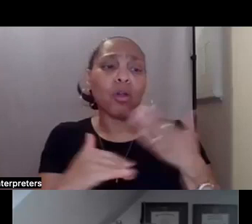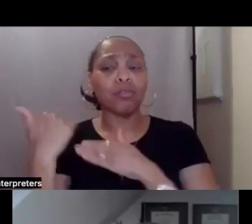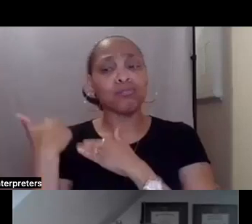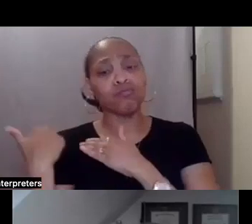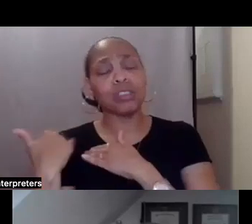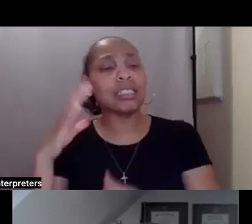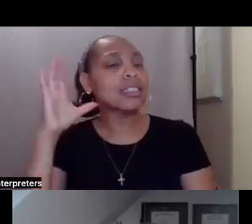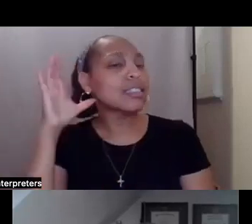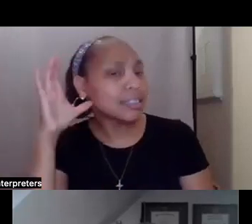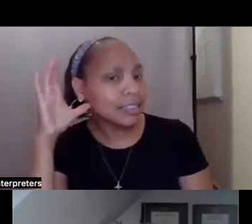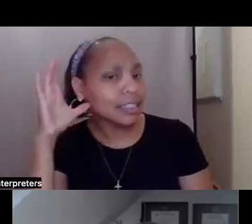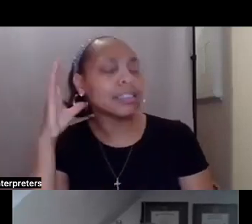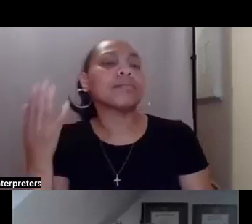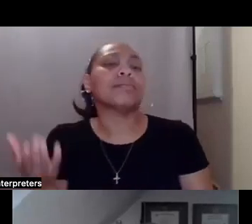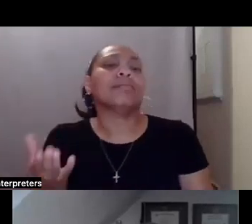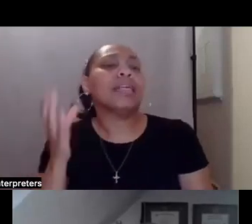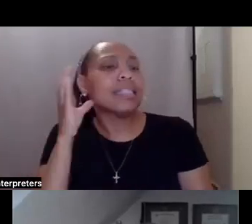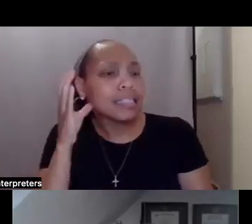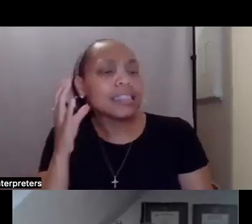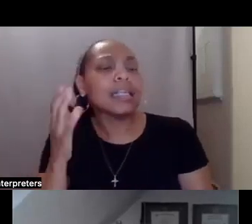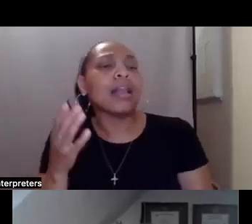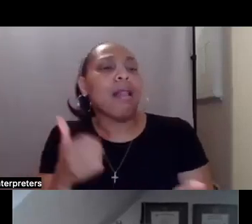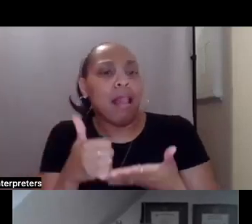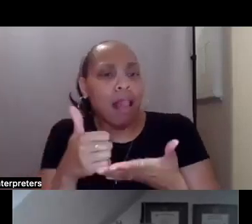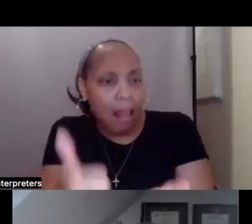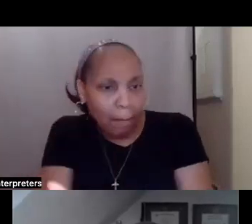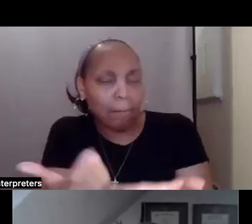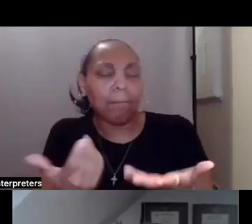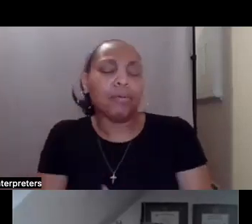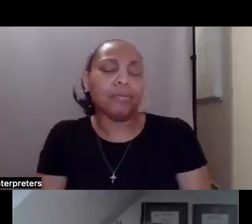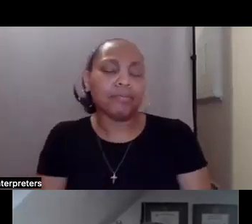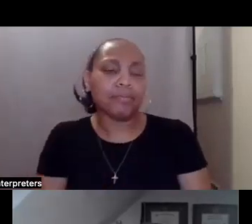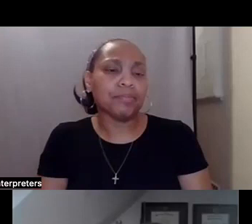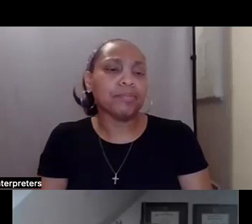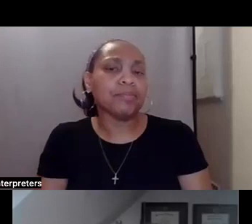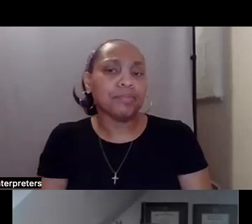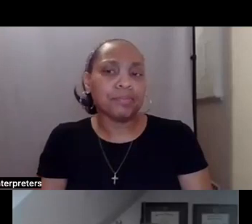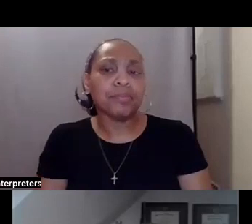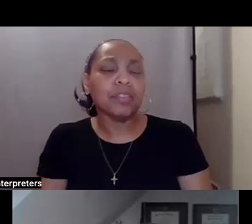resourceful so that ultimately everyone supported is left better off and living their best life.